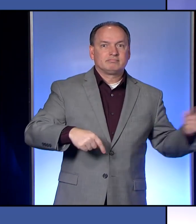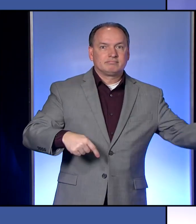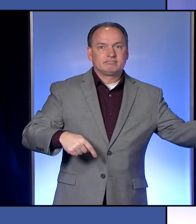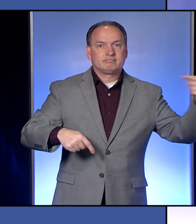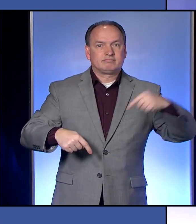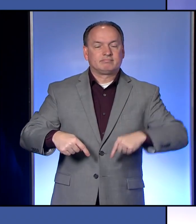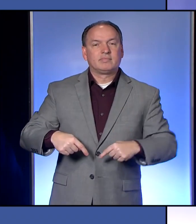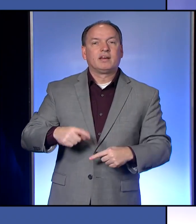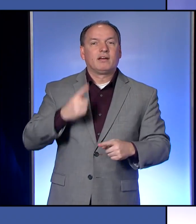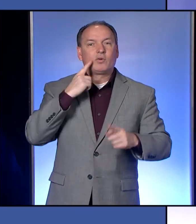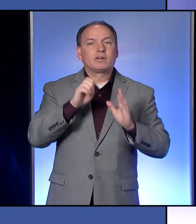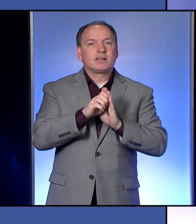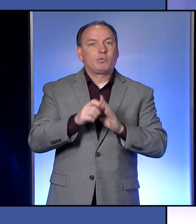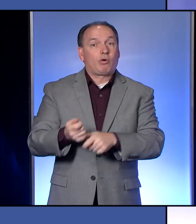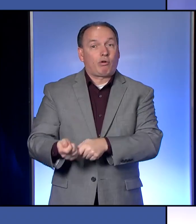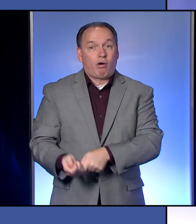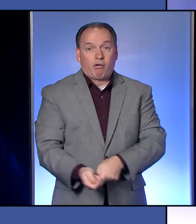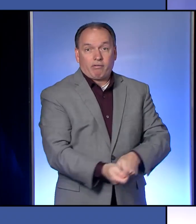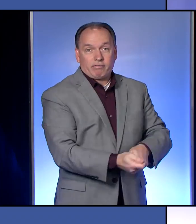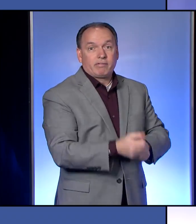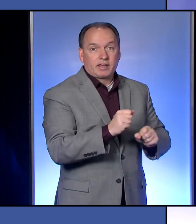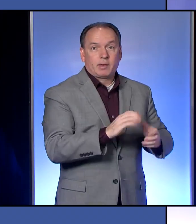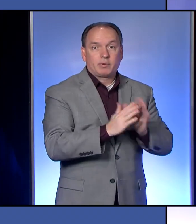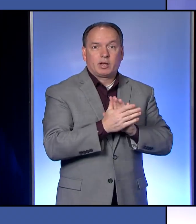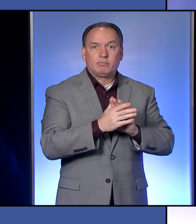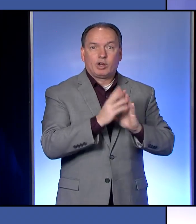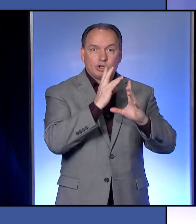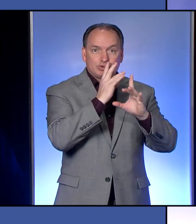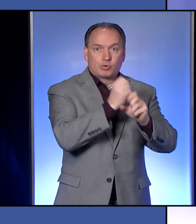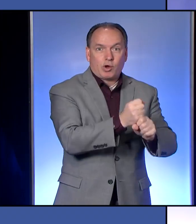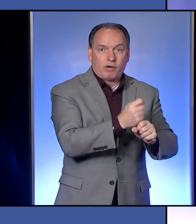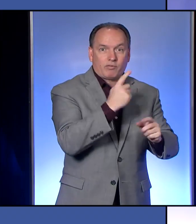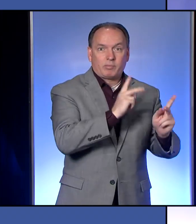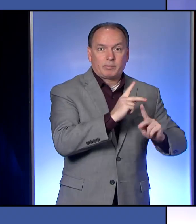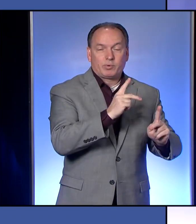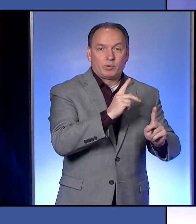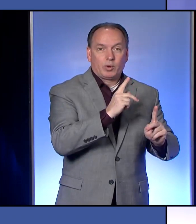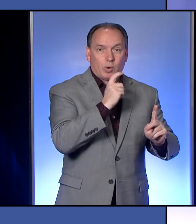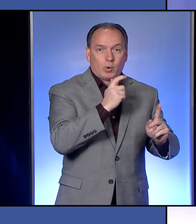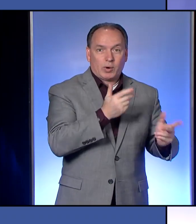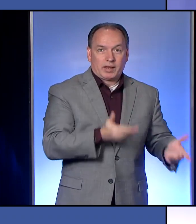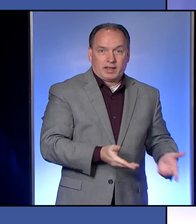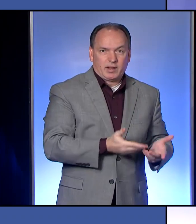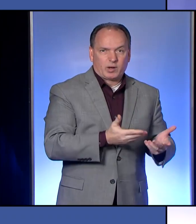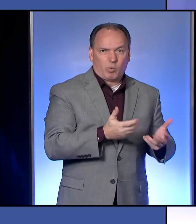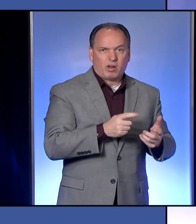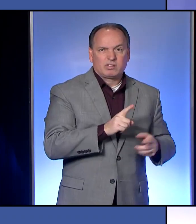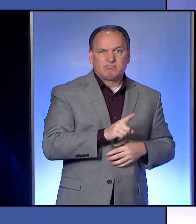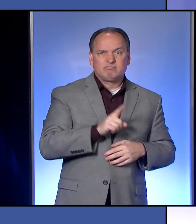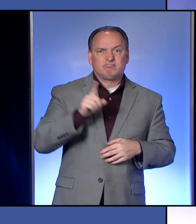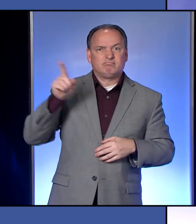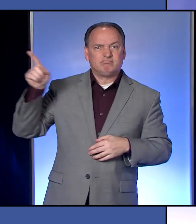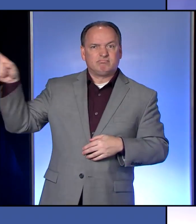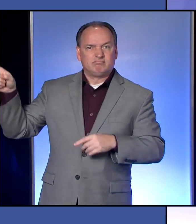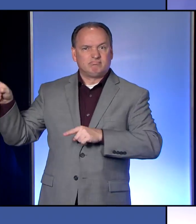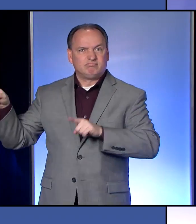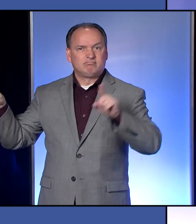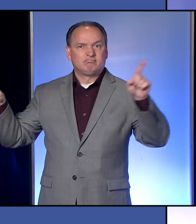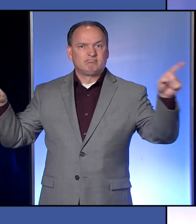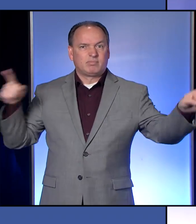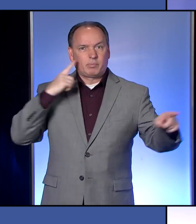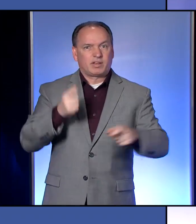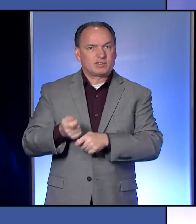golfing could be a draw for people from here to go over to those states right now as golfing is currently closed.